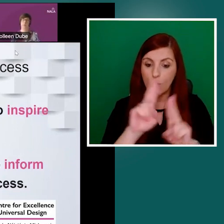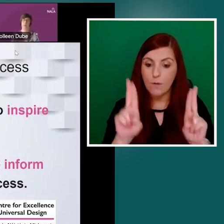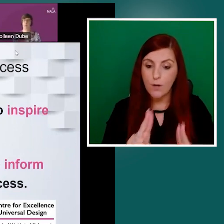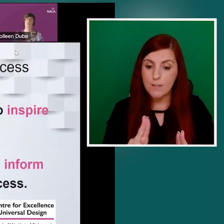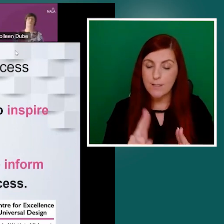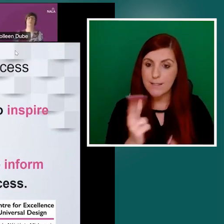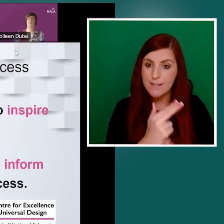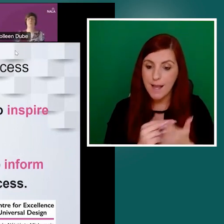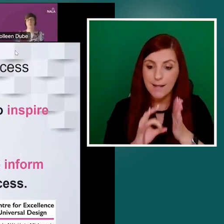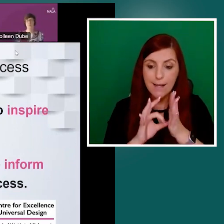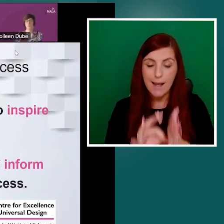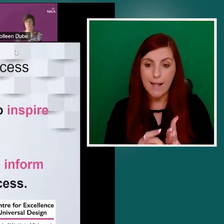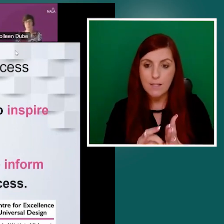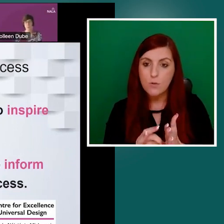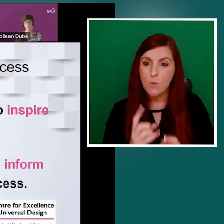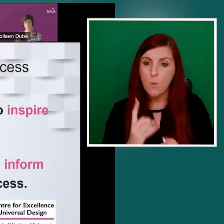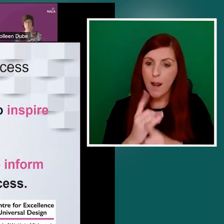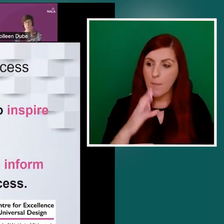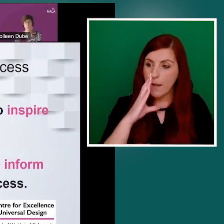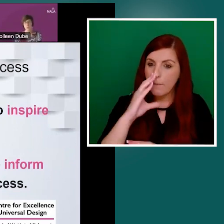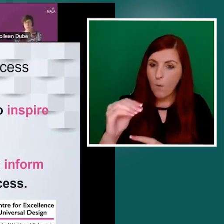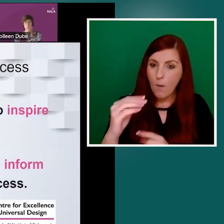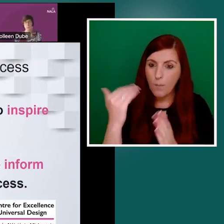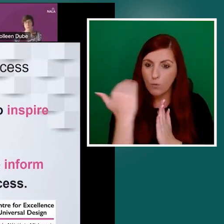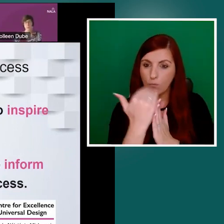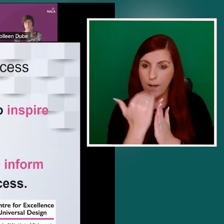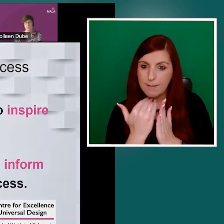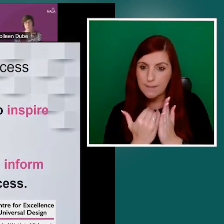development process. And last slide.